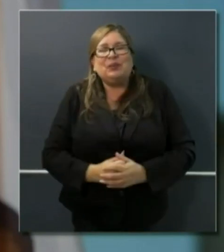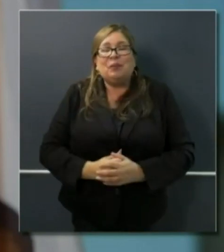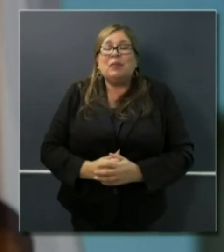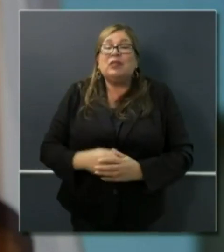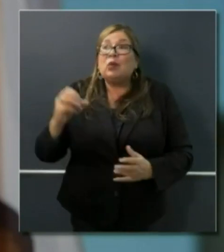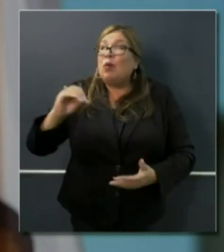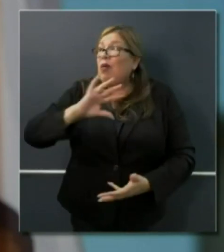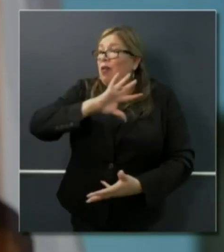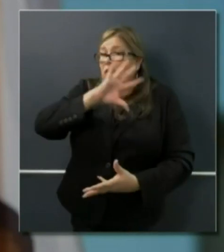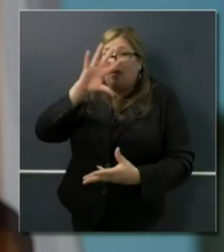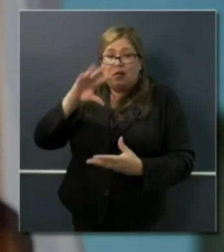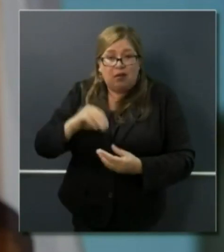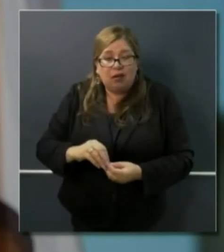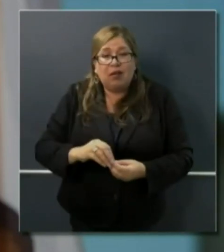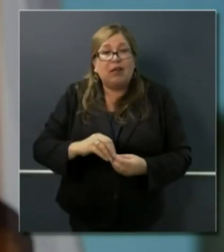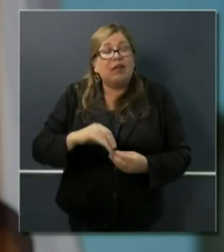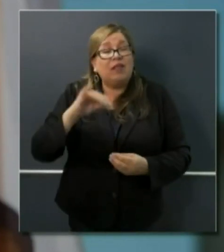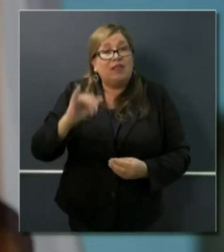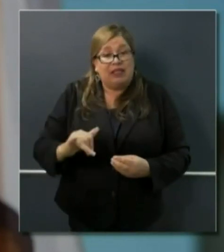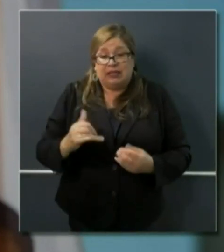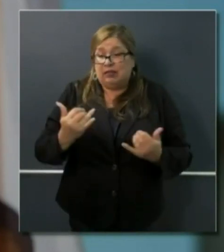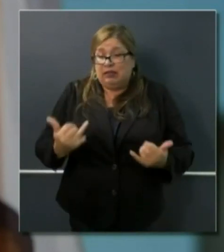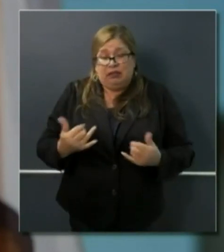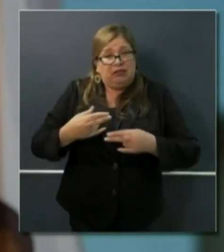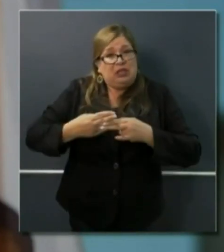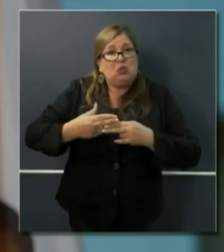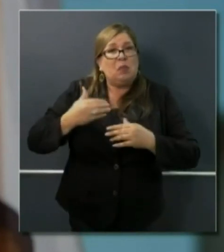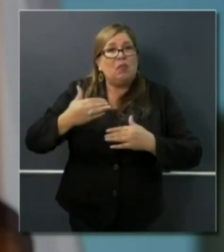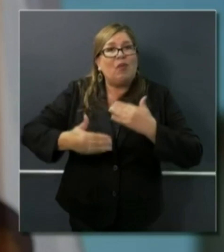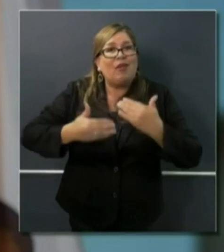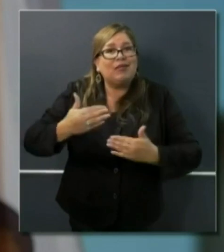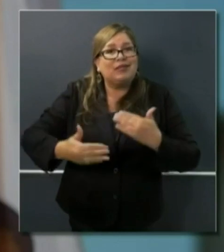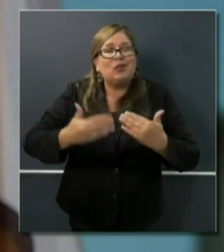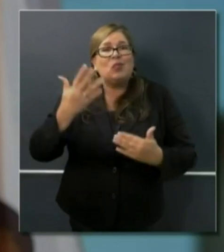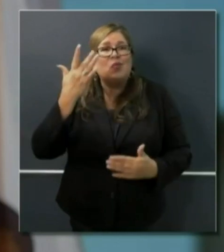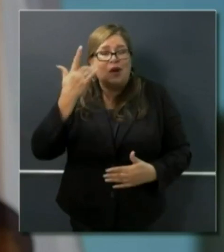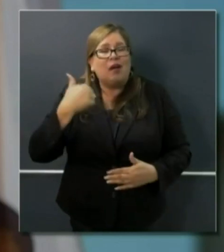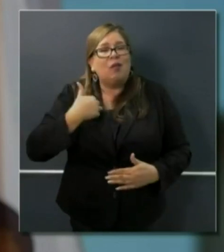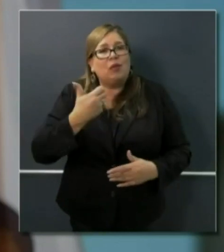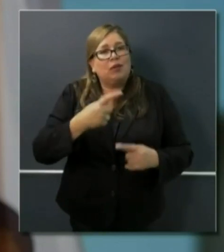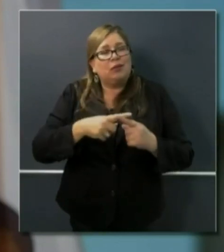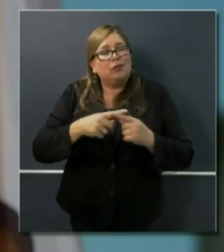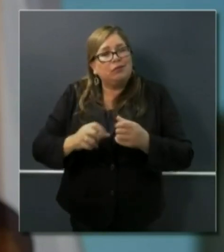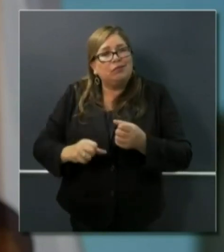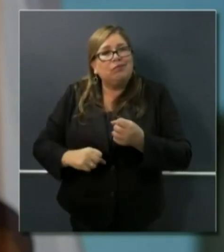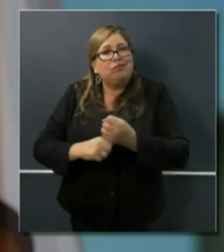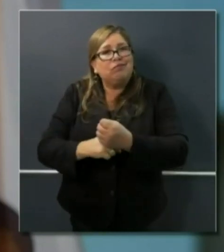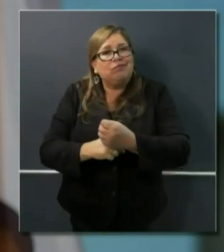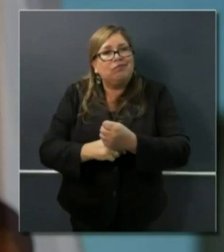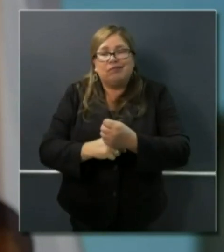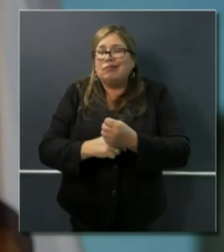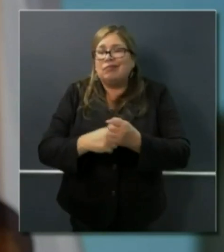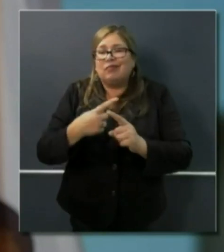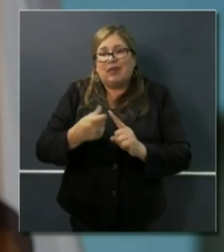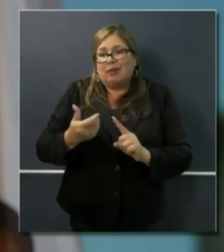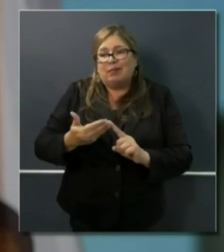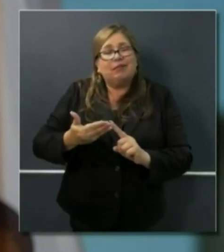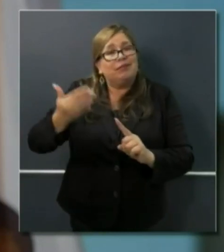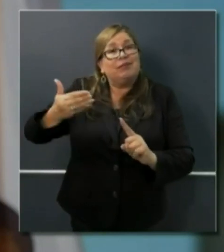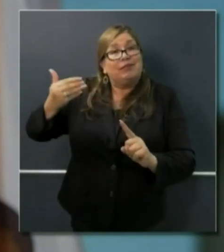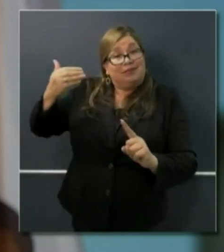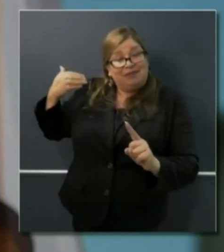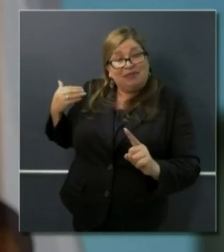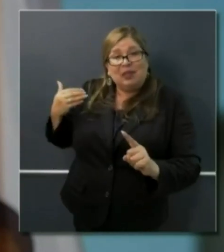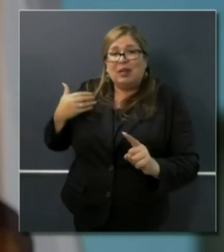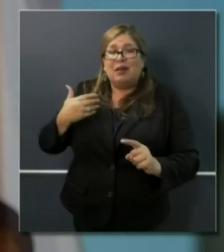process, all of this building on the efforts that are, well, built from the previous day and